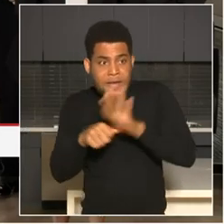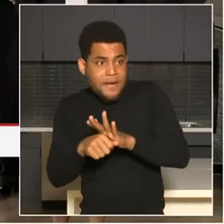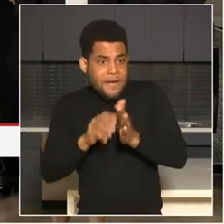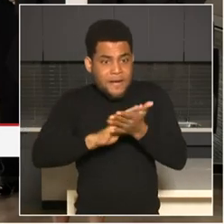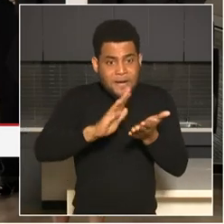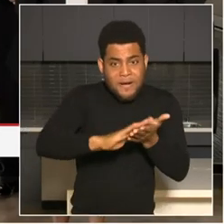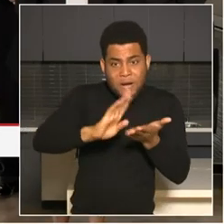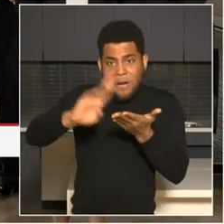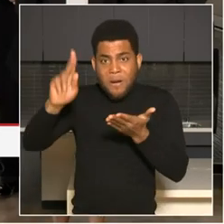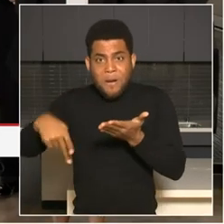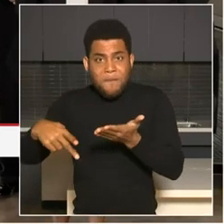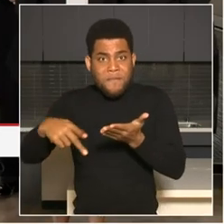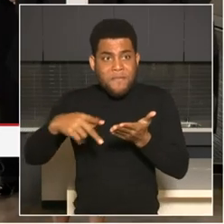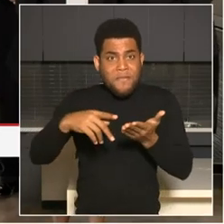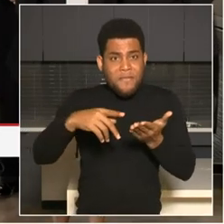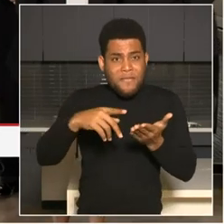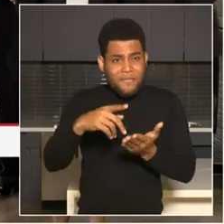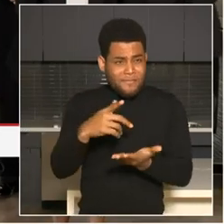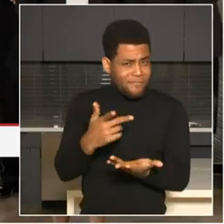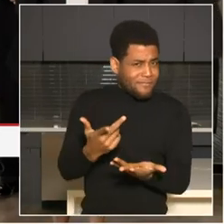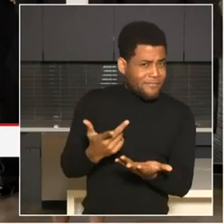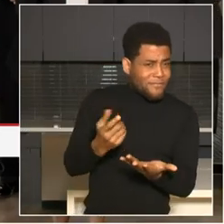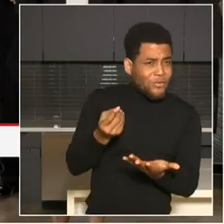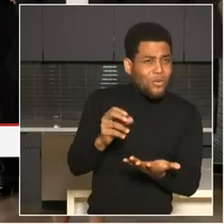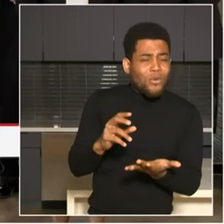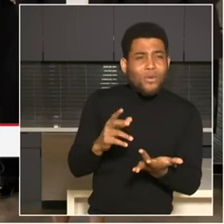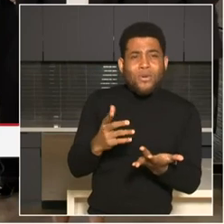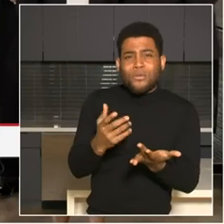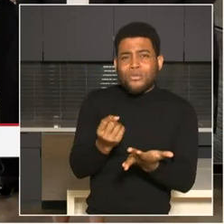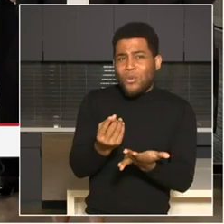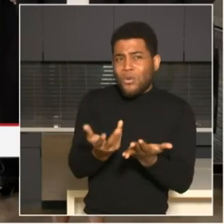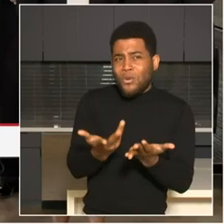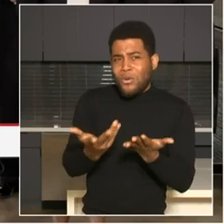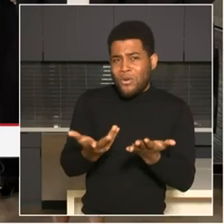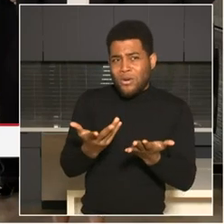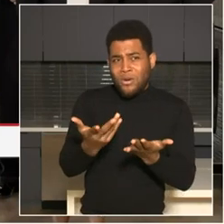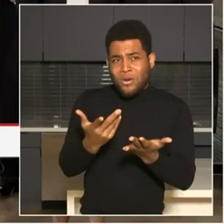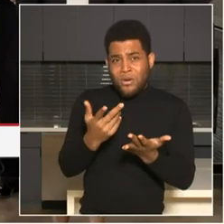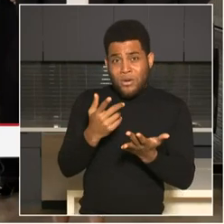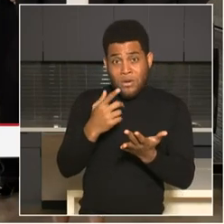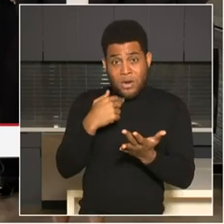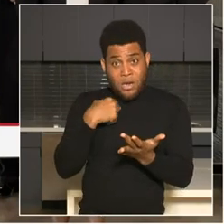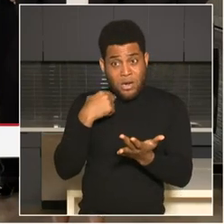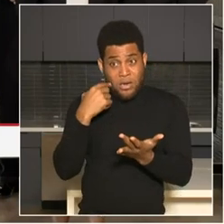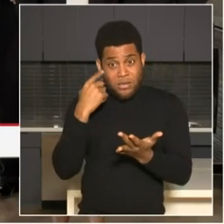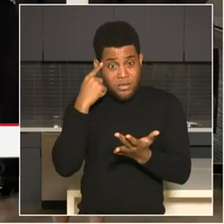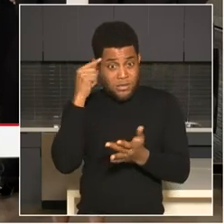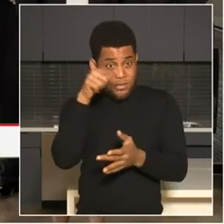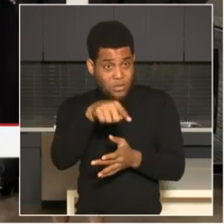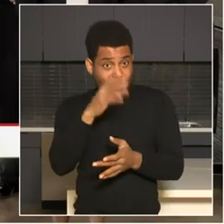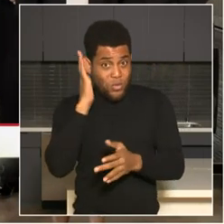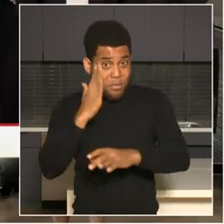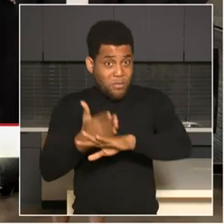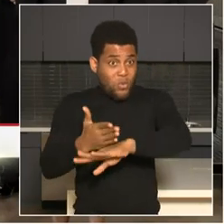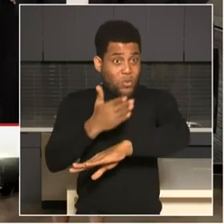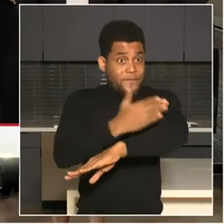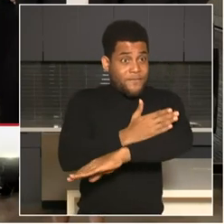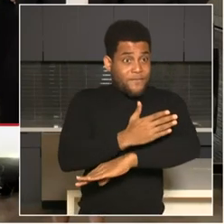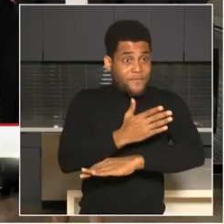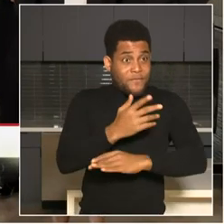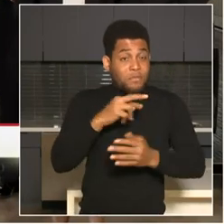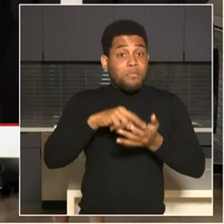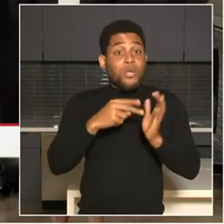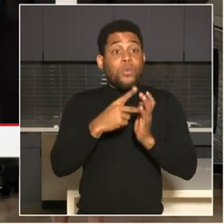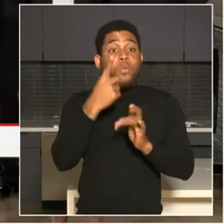center like this will, will, will clear up any miscommunication or one agency moving faster than the other?